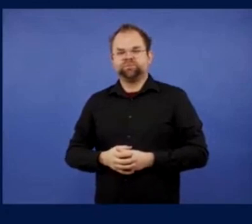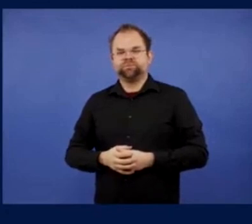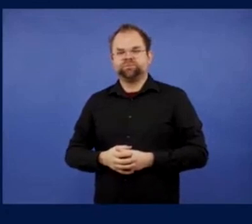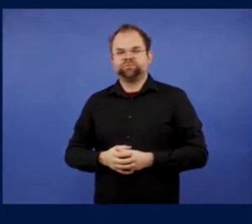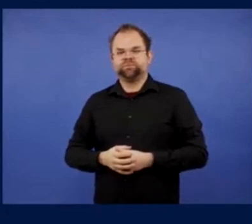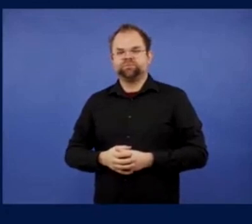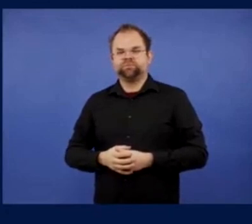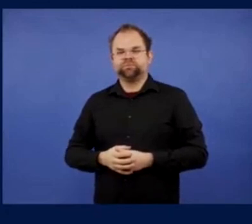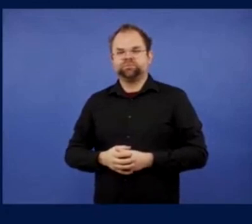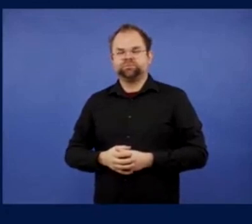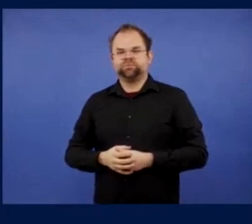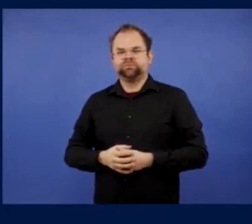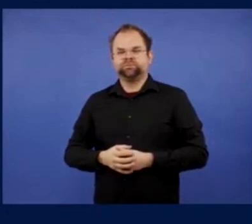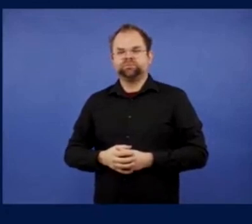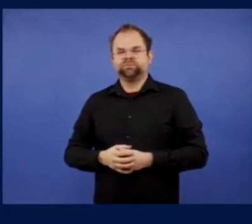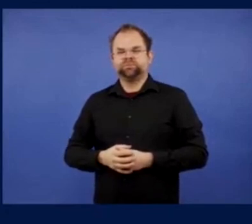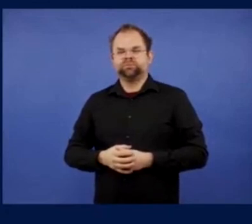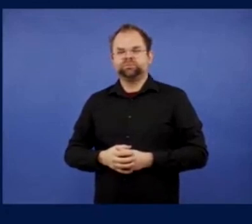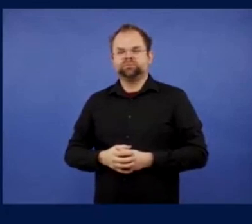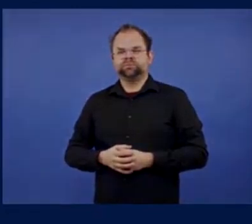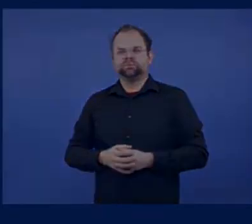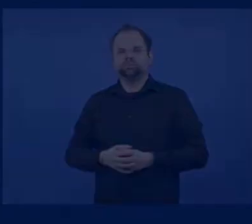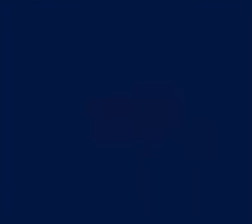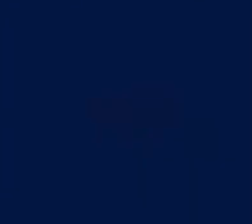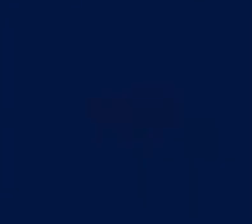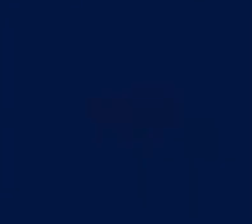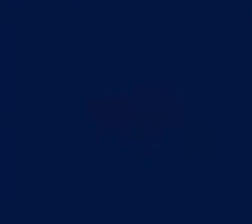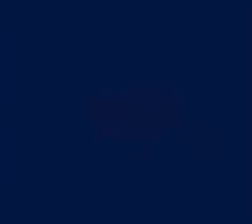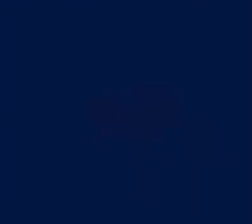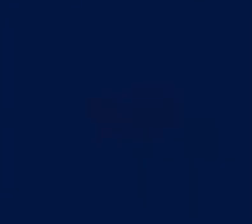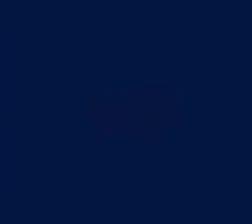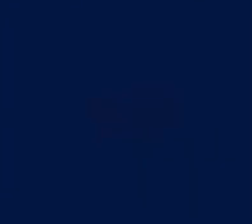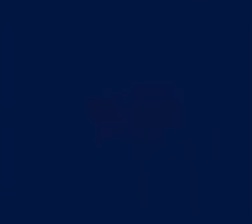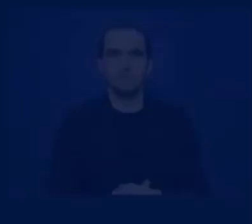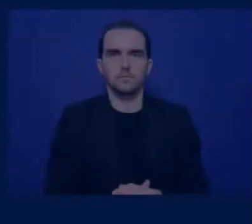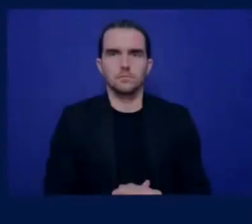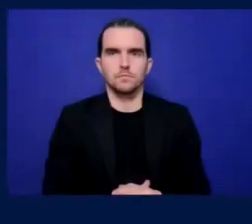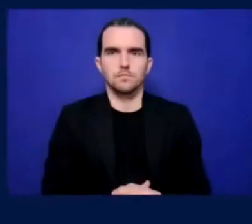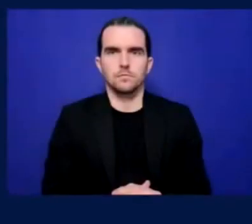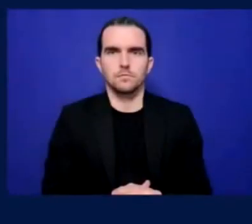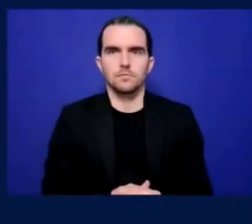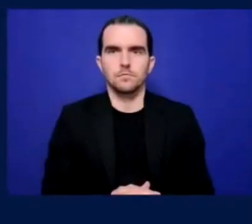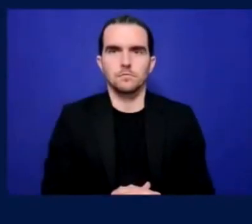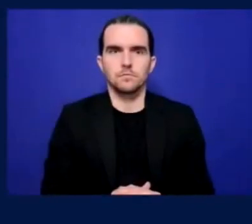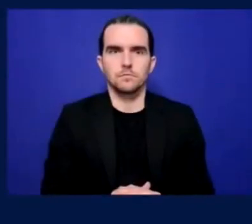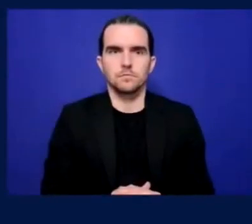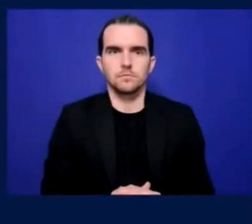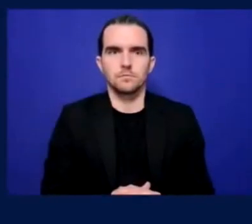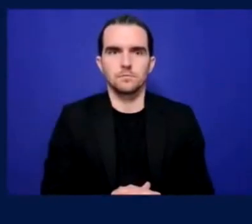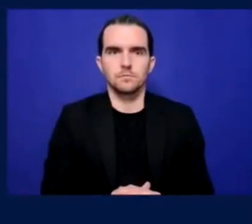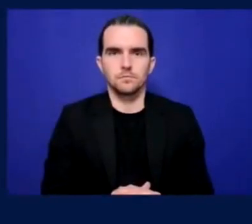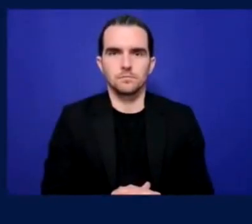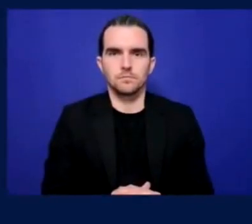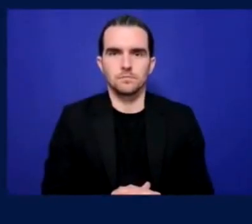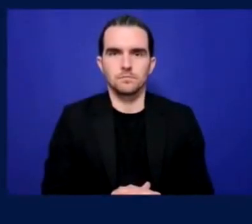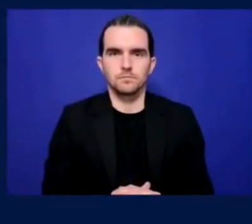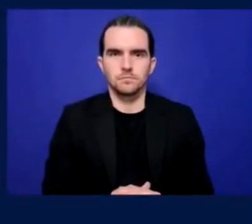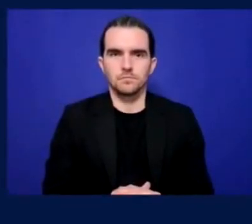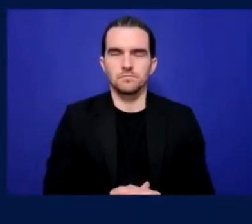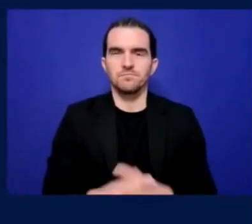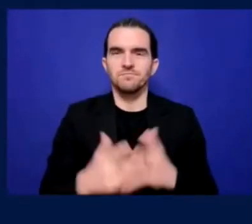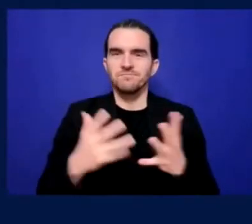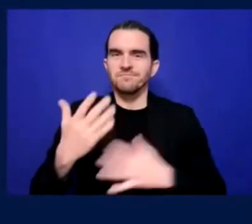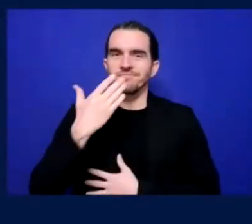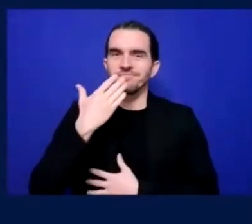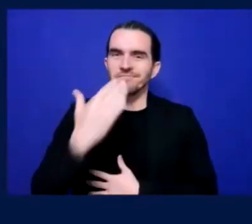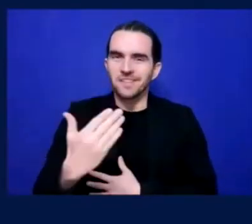assistant's, um, dog, your, your, your, what's your dog's name? Sam. Sam. Well, shout out to Sam. Um,